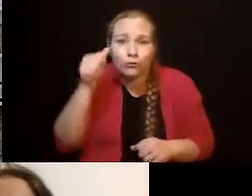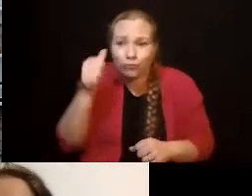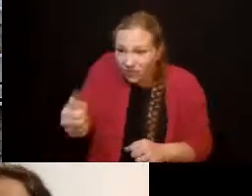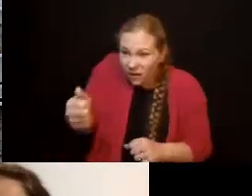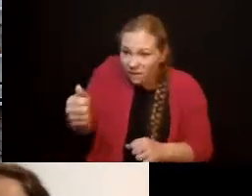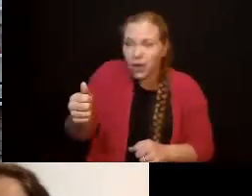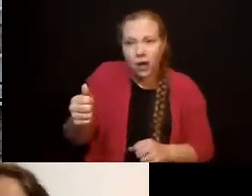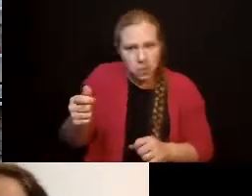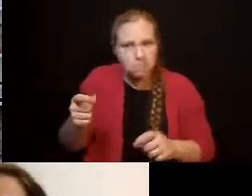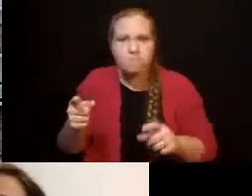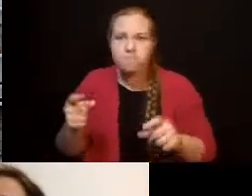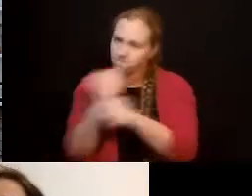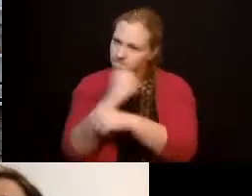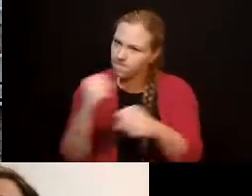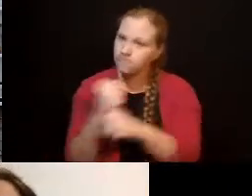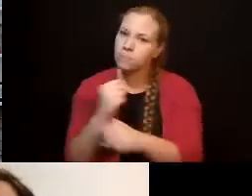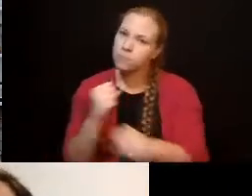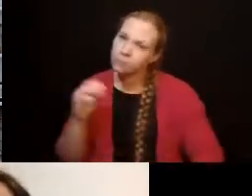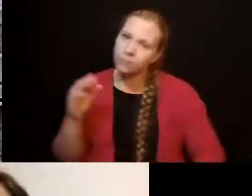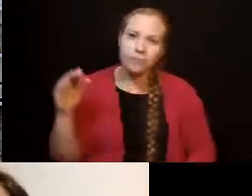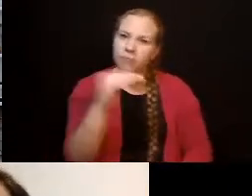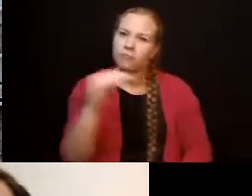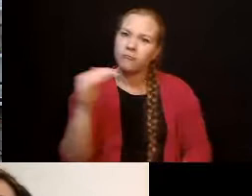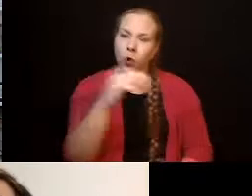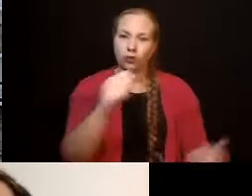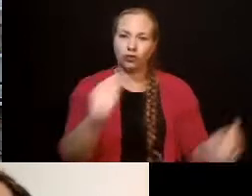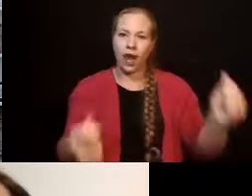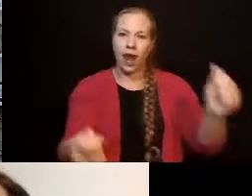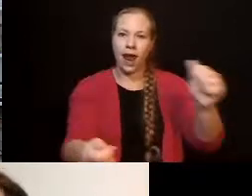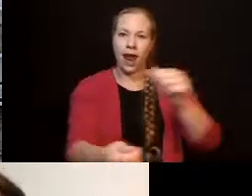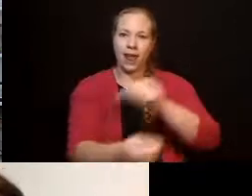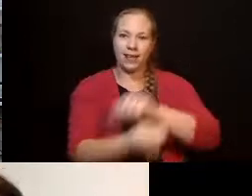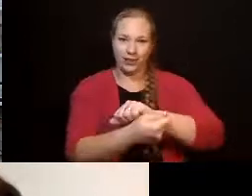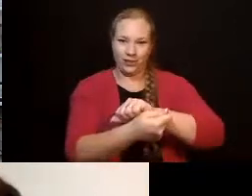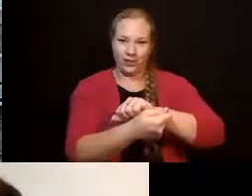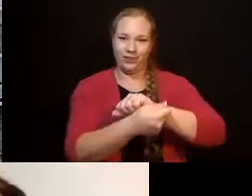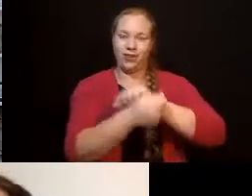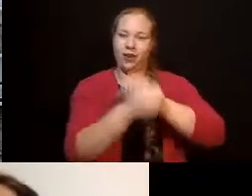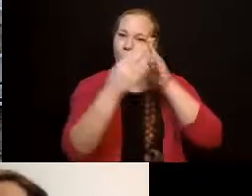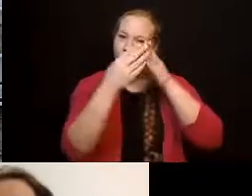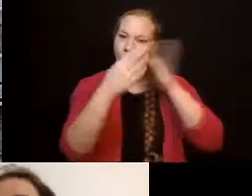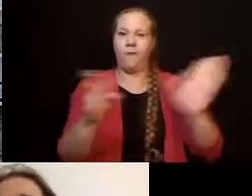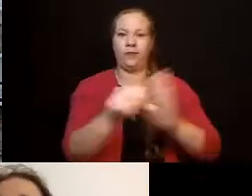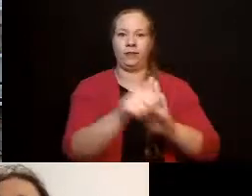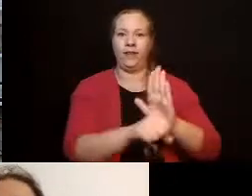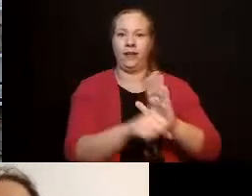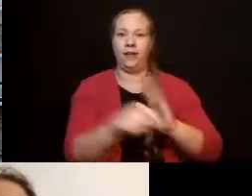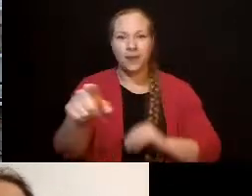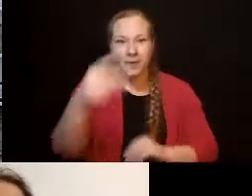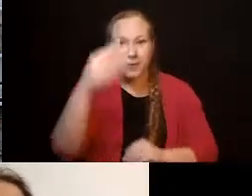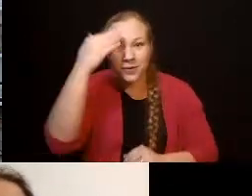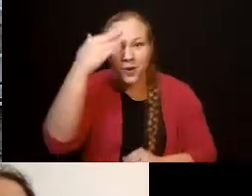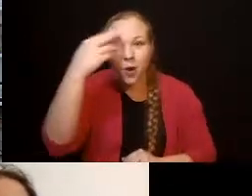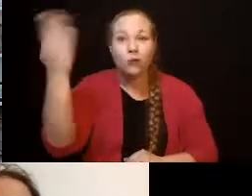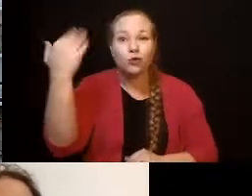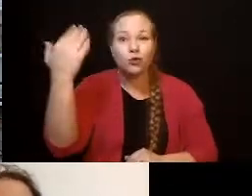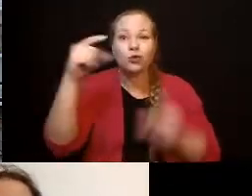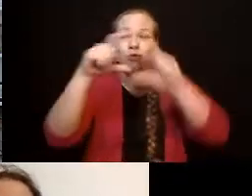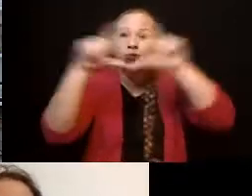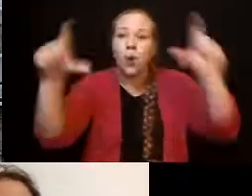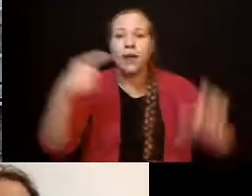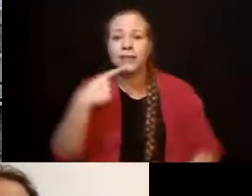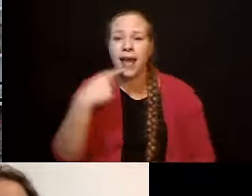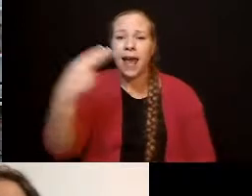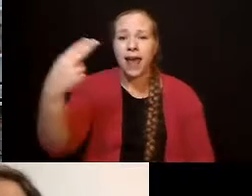know if you've noticed the handicapped parking signs are now accessible parking signs, right? That's because